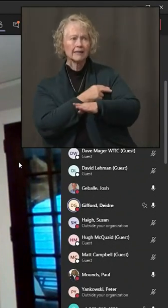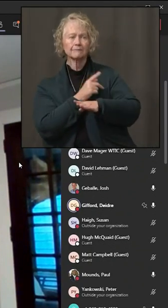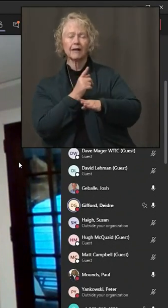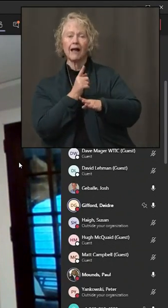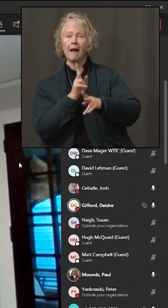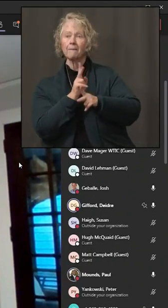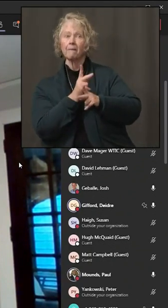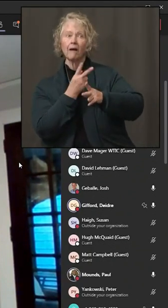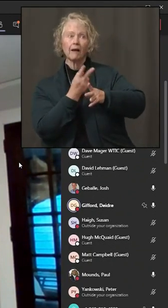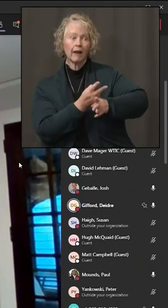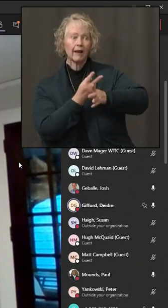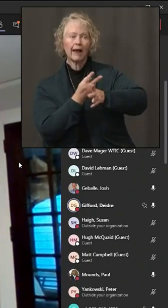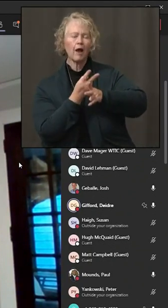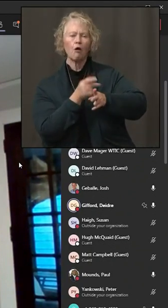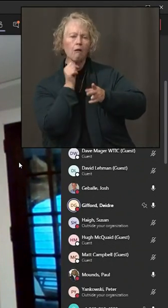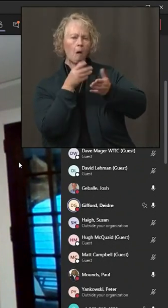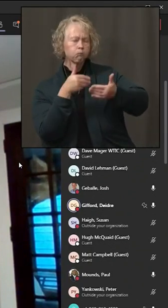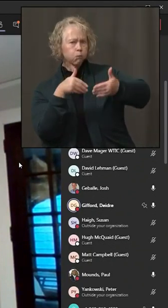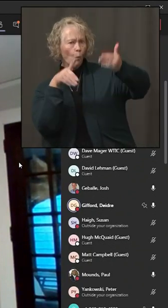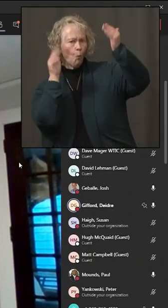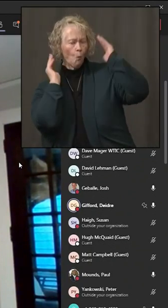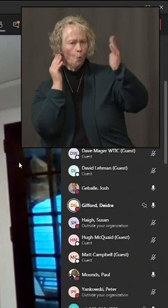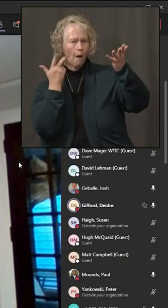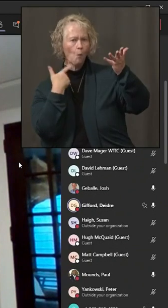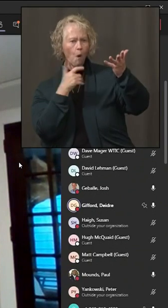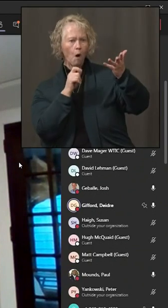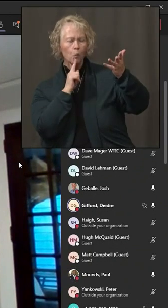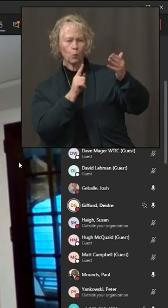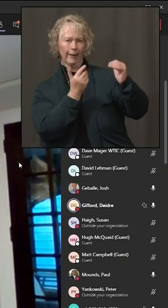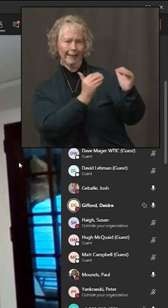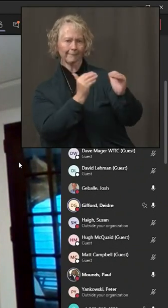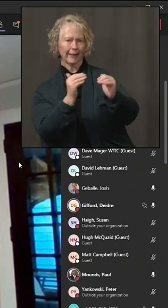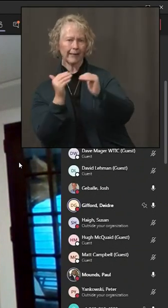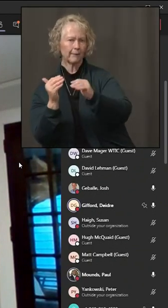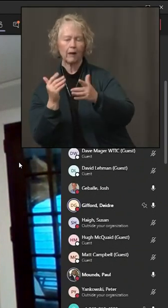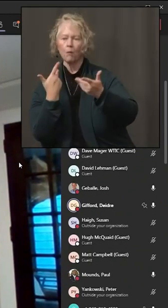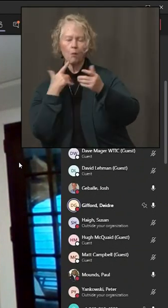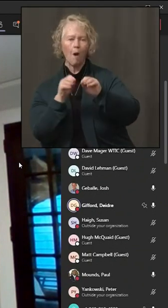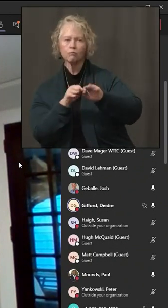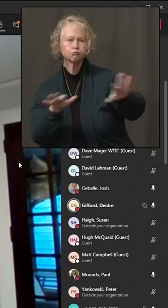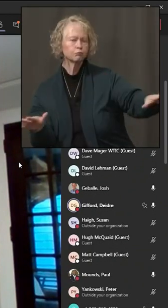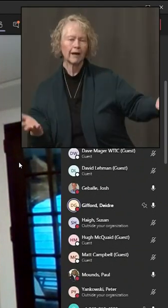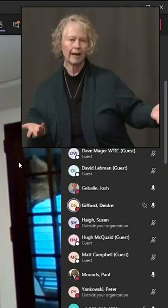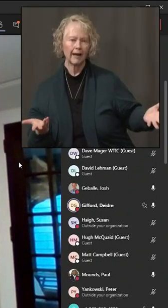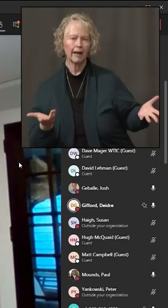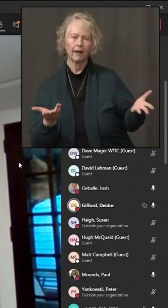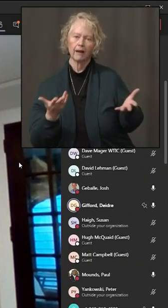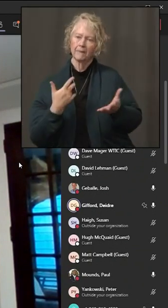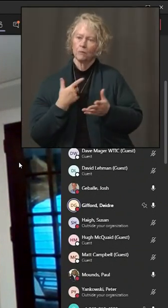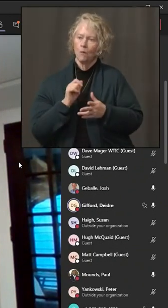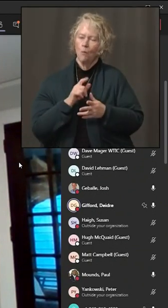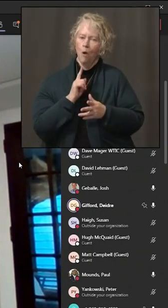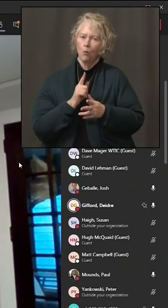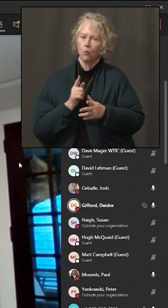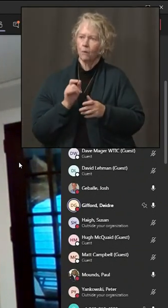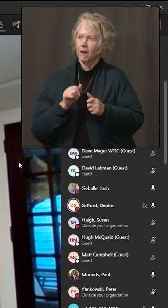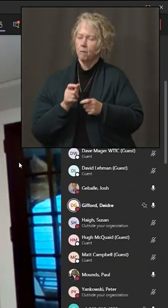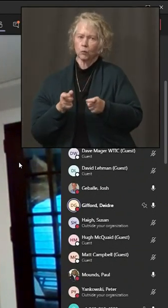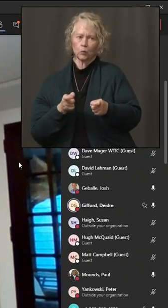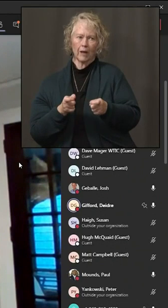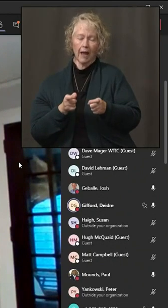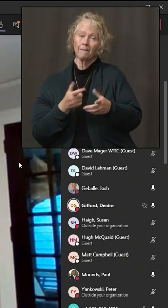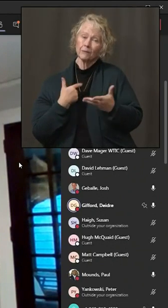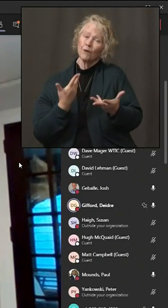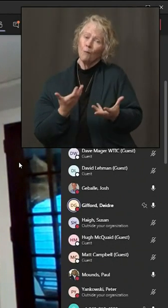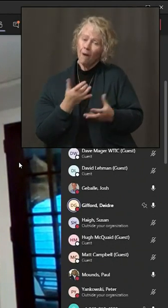governor said, but to contain the community spread as much as possible so we can preserve the ability for kids